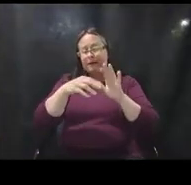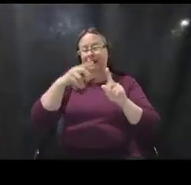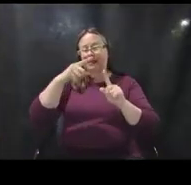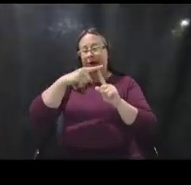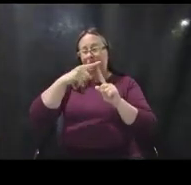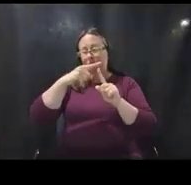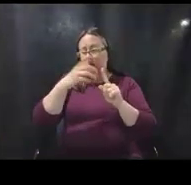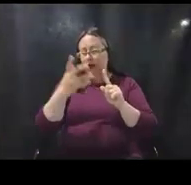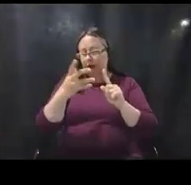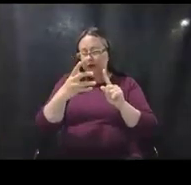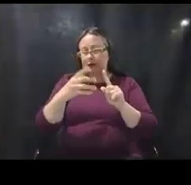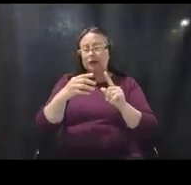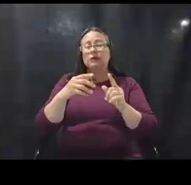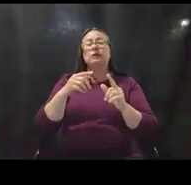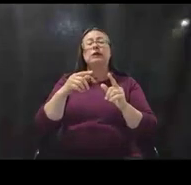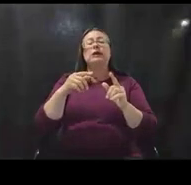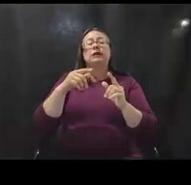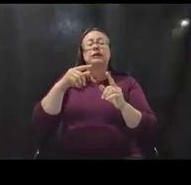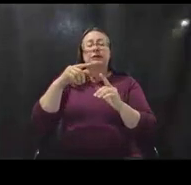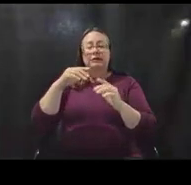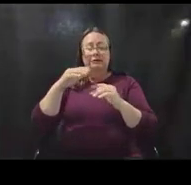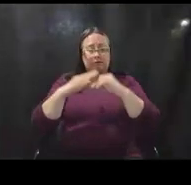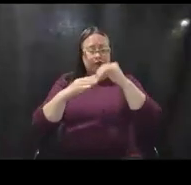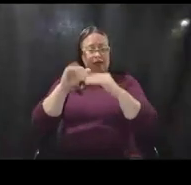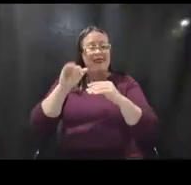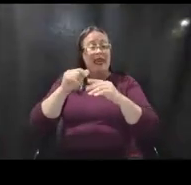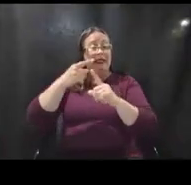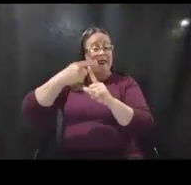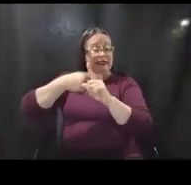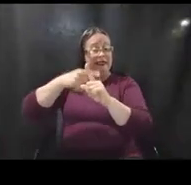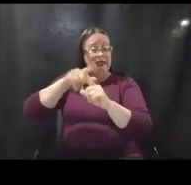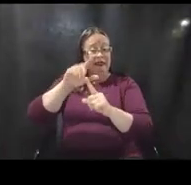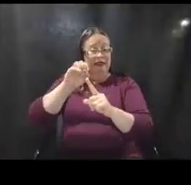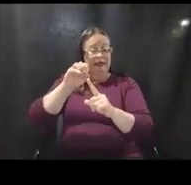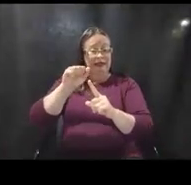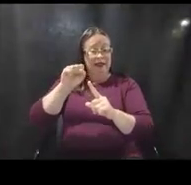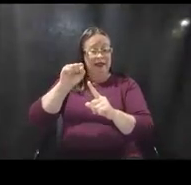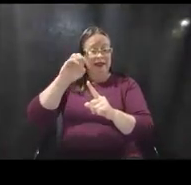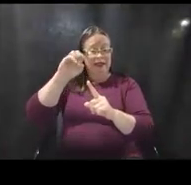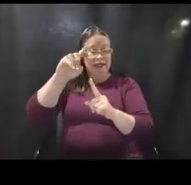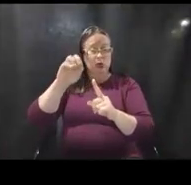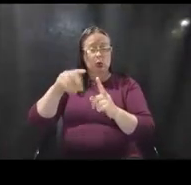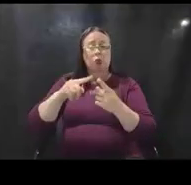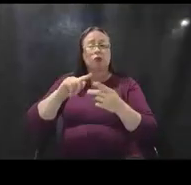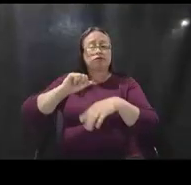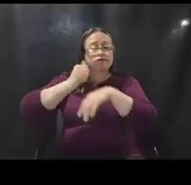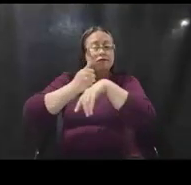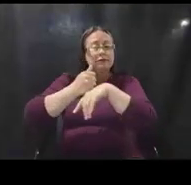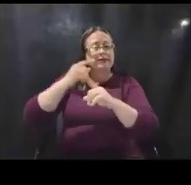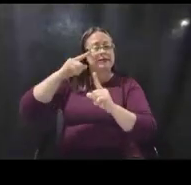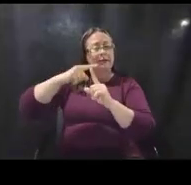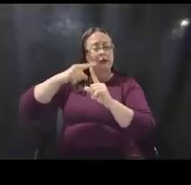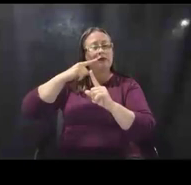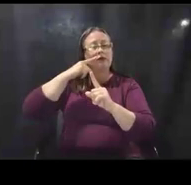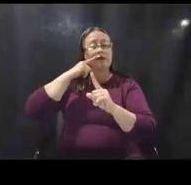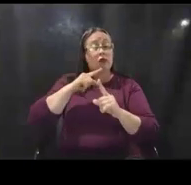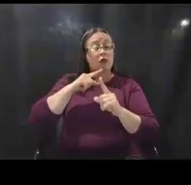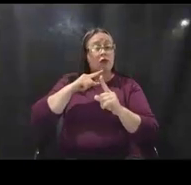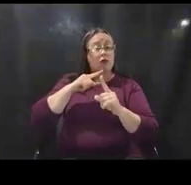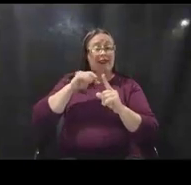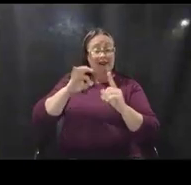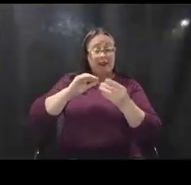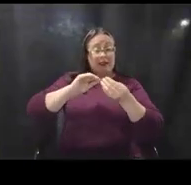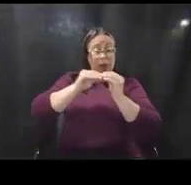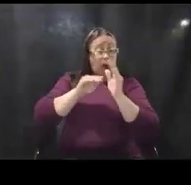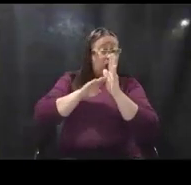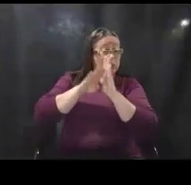is a facility that is leased or set up temporarily to provide medical care in order to address those medical surge needs.